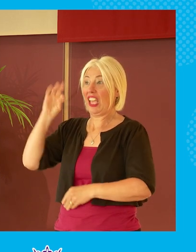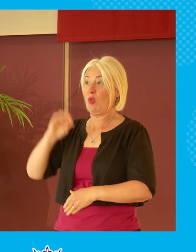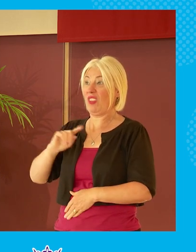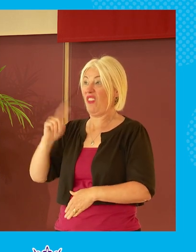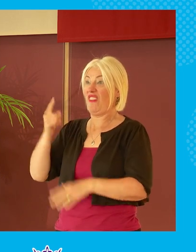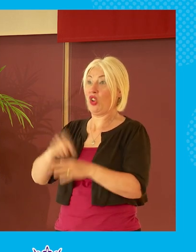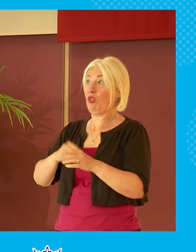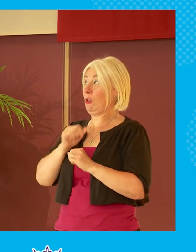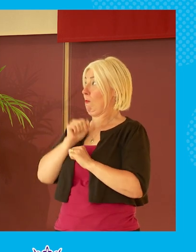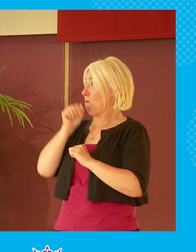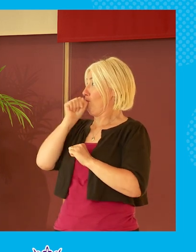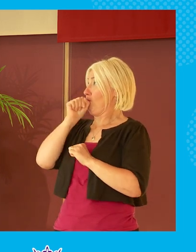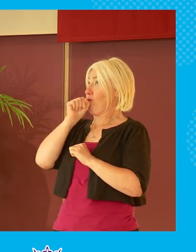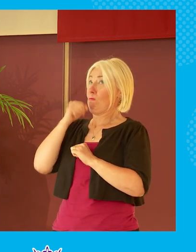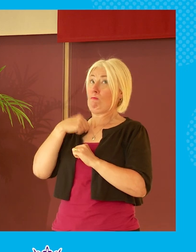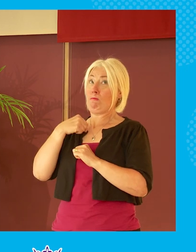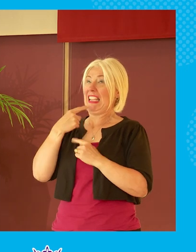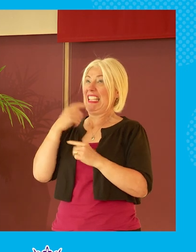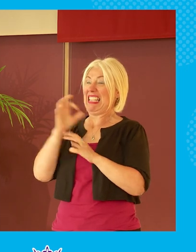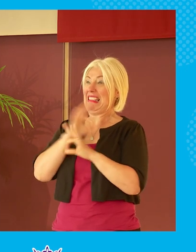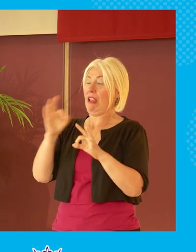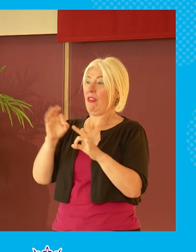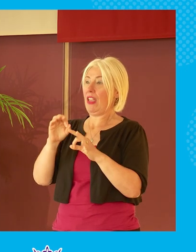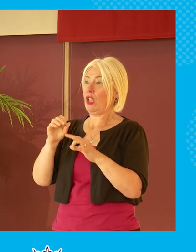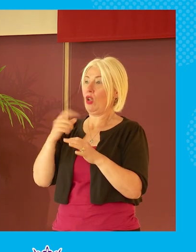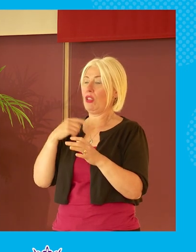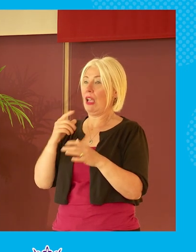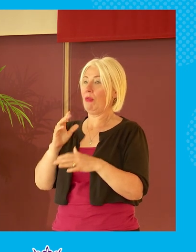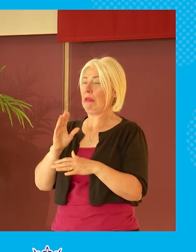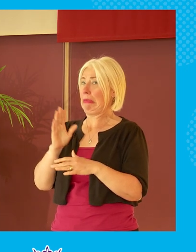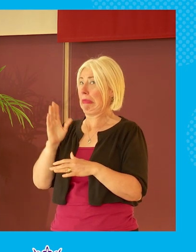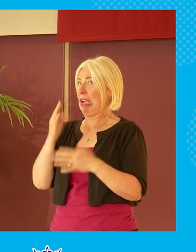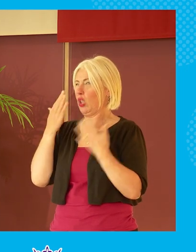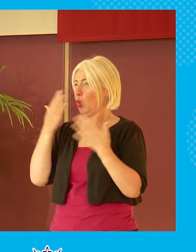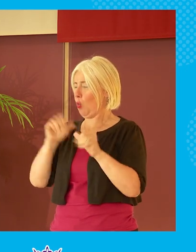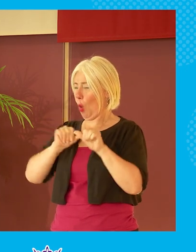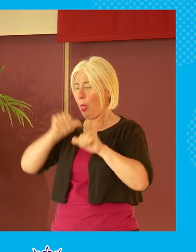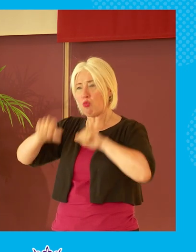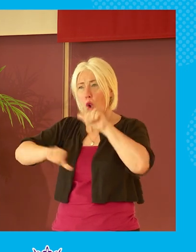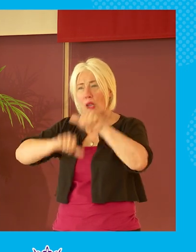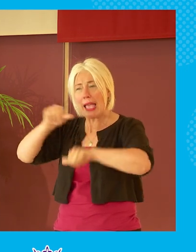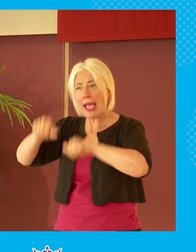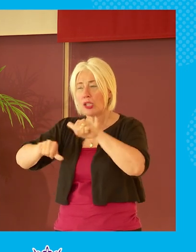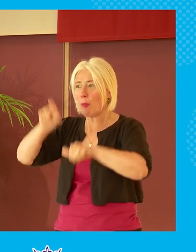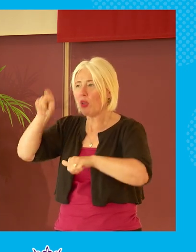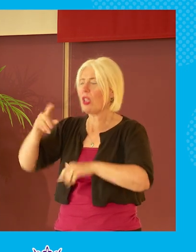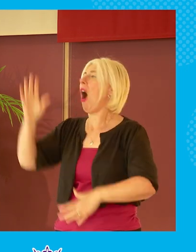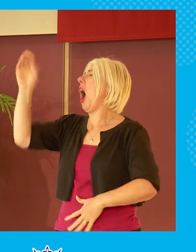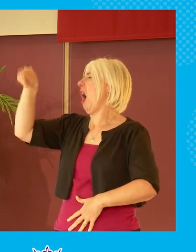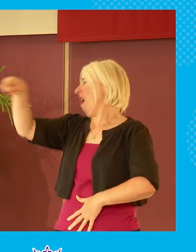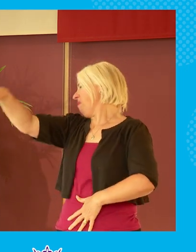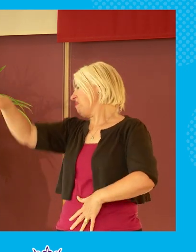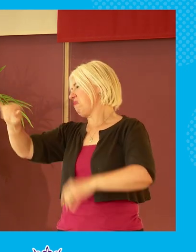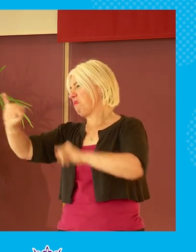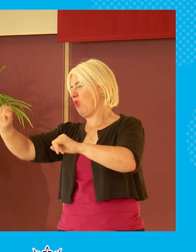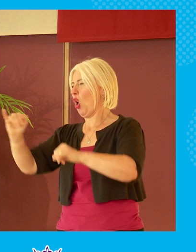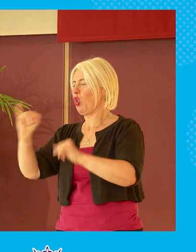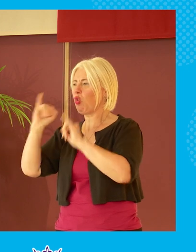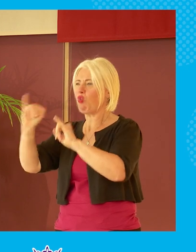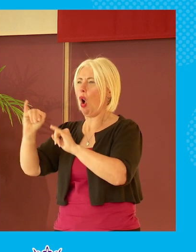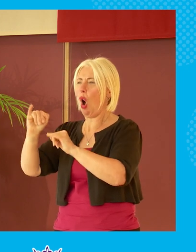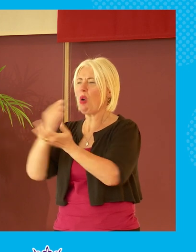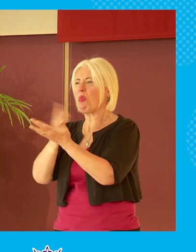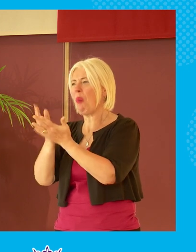terrified somebody goes standing order you know as they would and people try and close down debate by basically you know you've raised this at the wrong part of